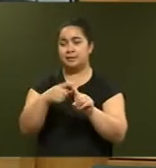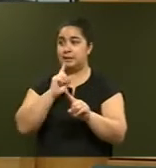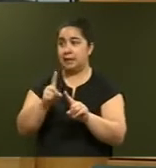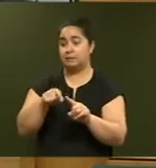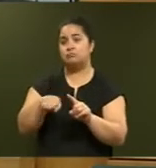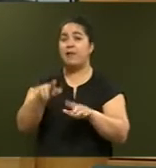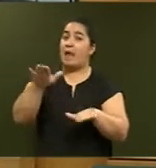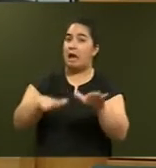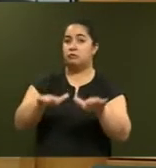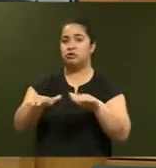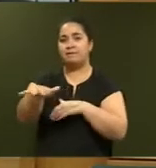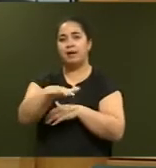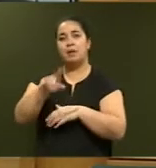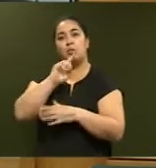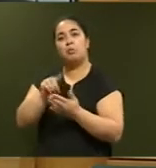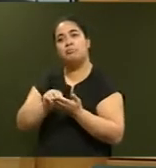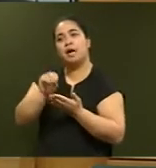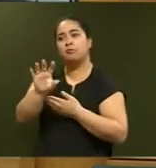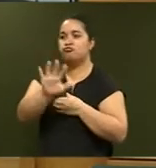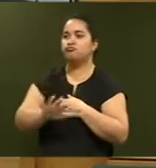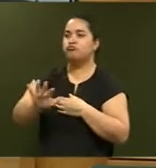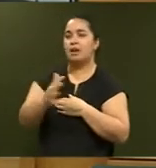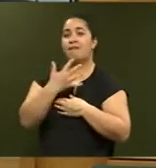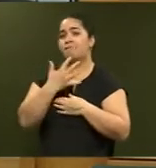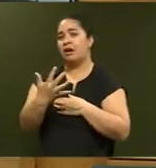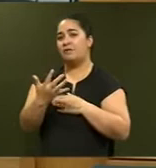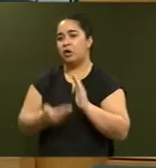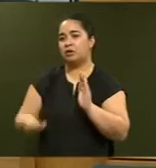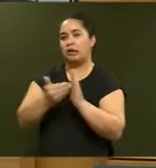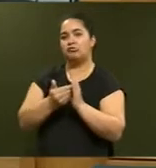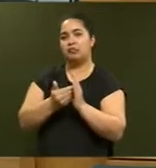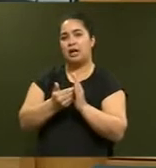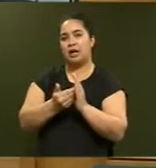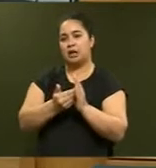will pay typically $5 extra per week.